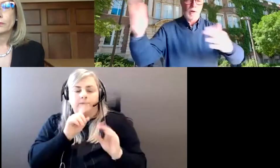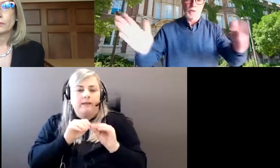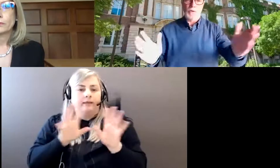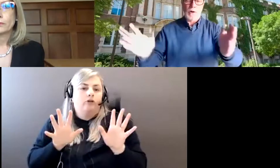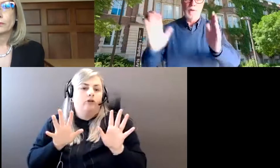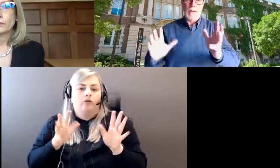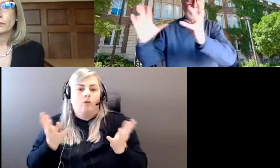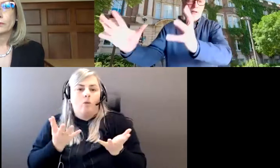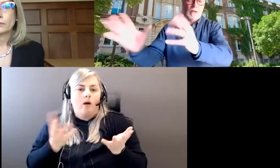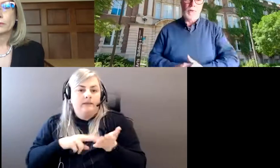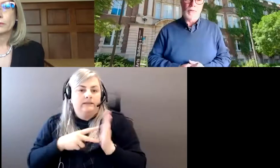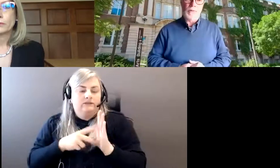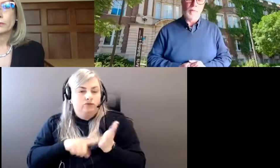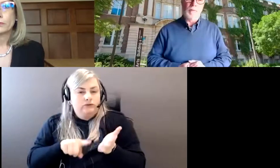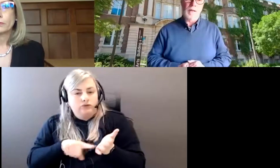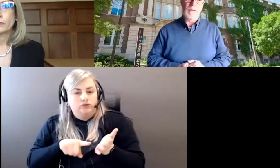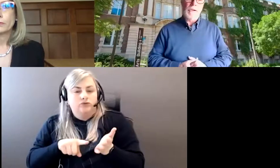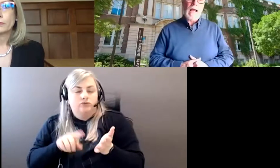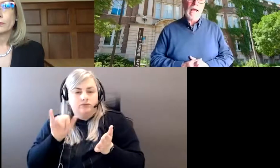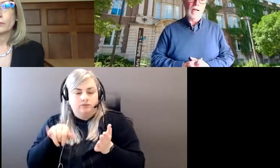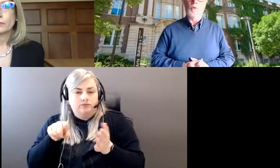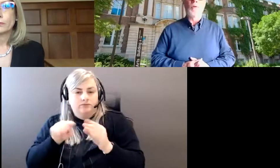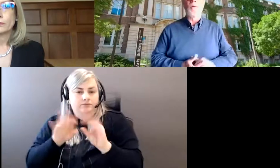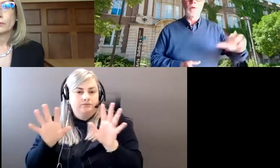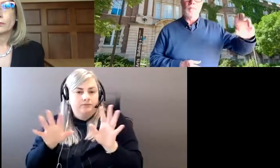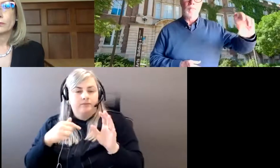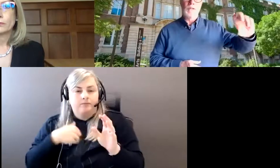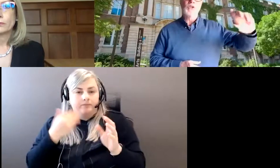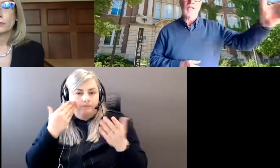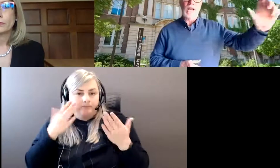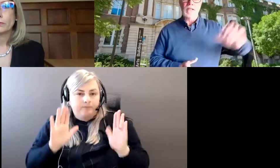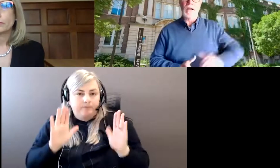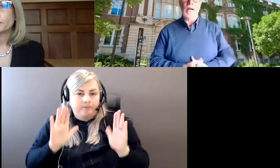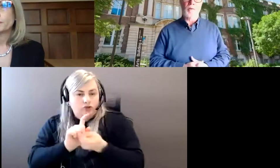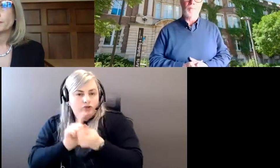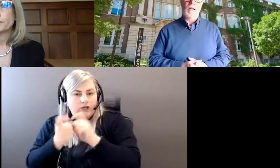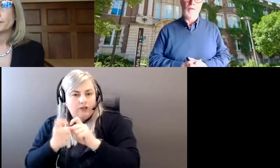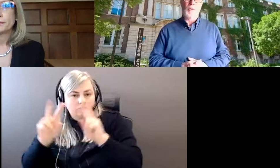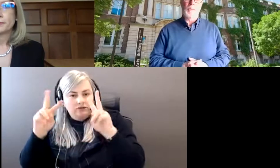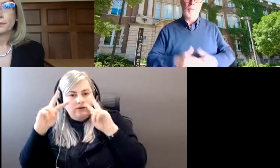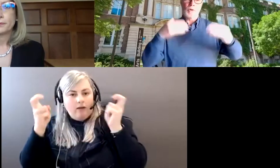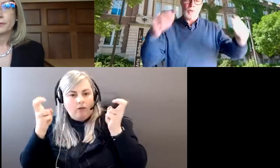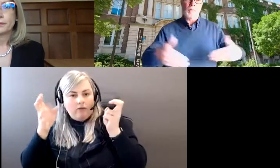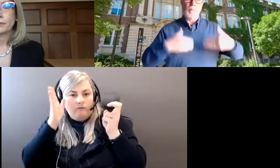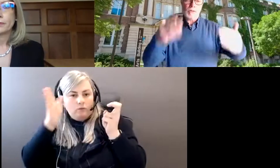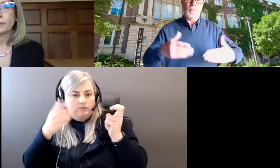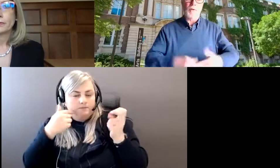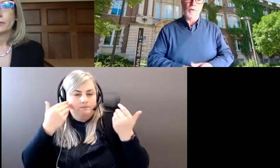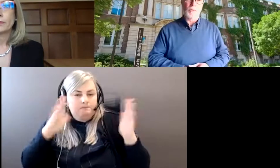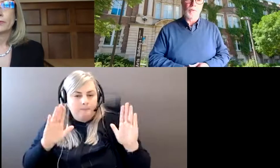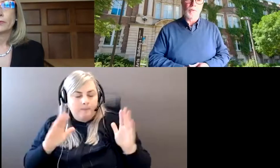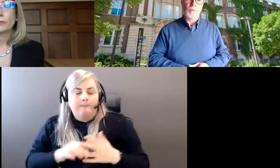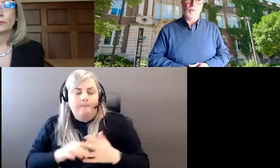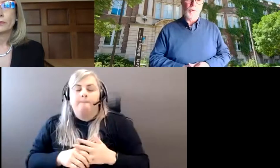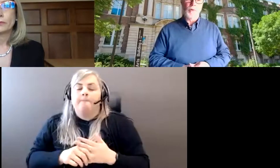research where it's pretty clear what, what that one means. And I don't know if we'll change that title in the future, but it mostly, mostly refers